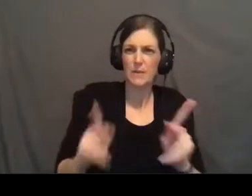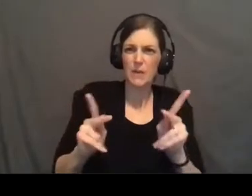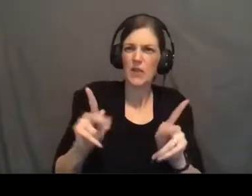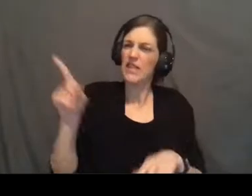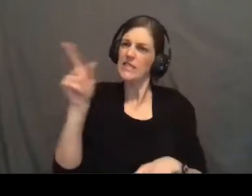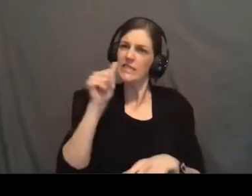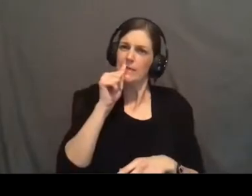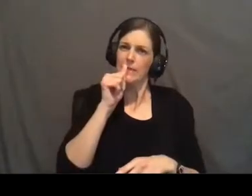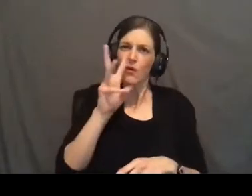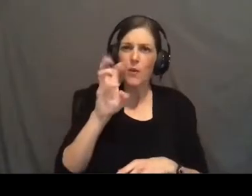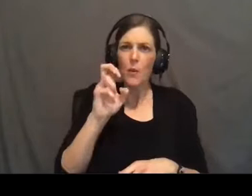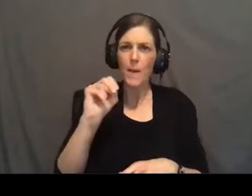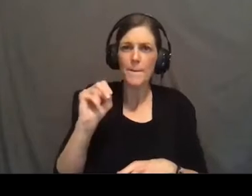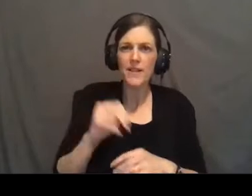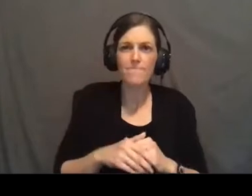weapon.